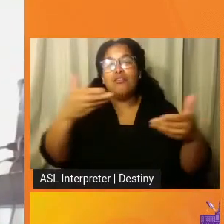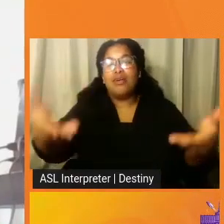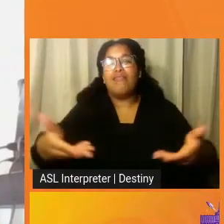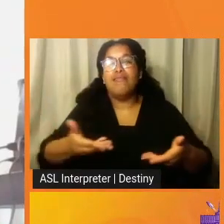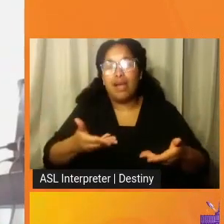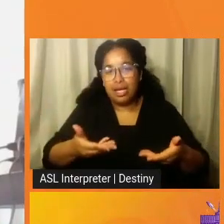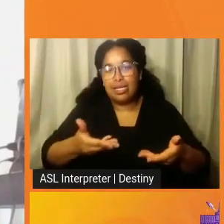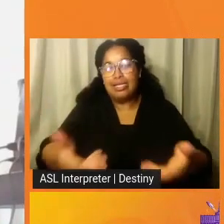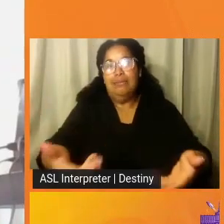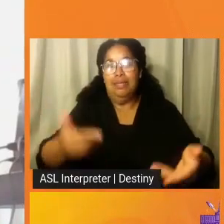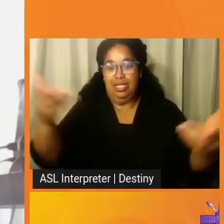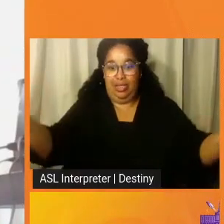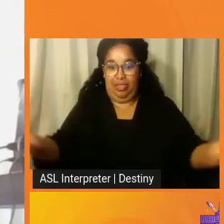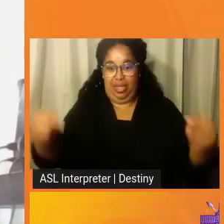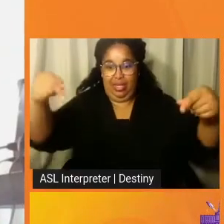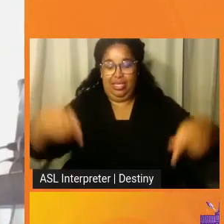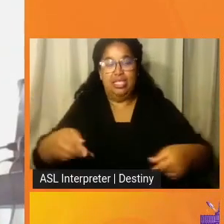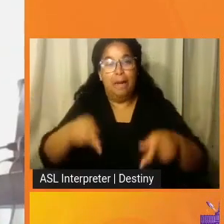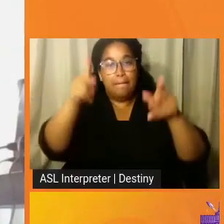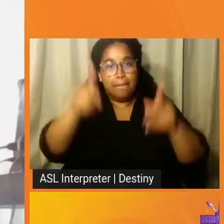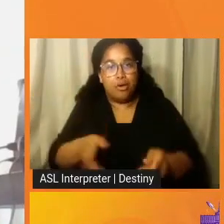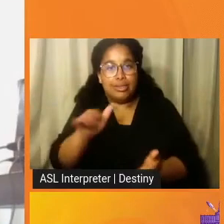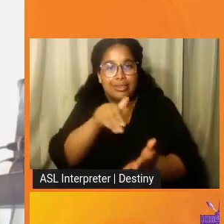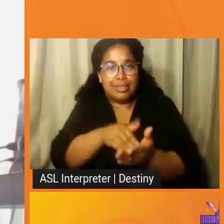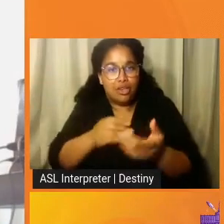person-centered advocacy.